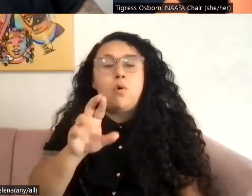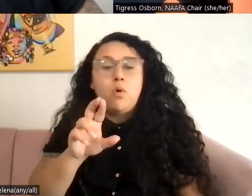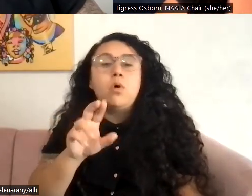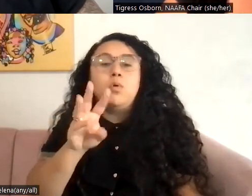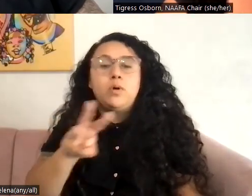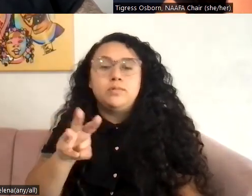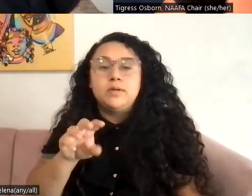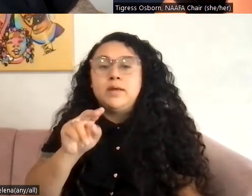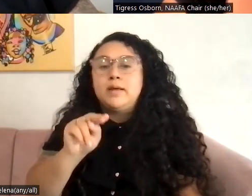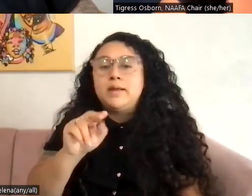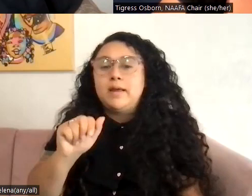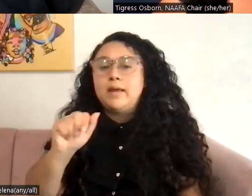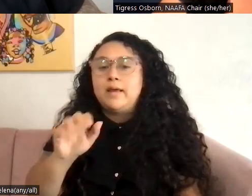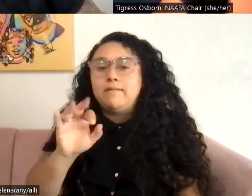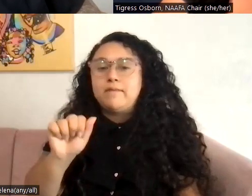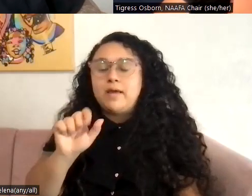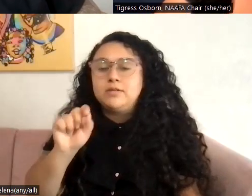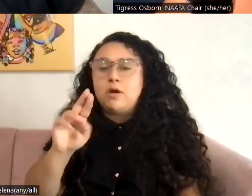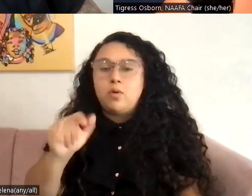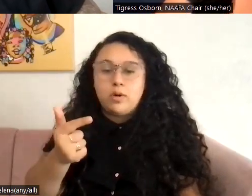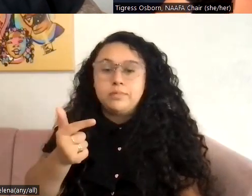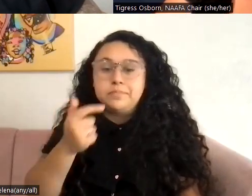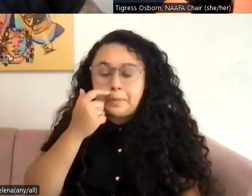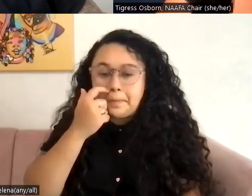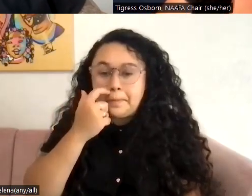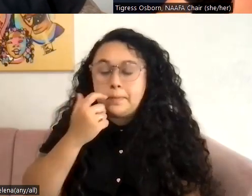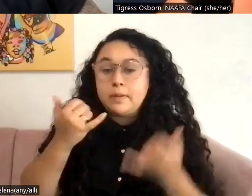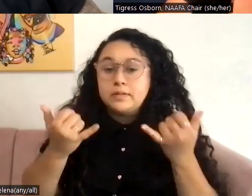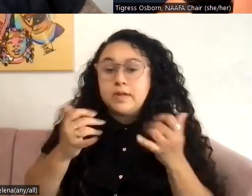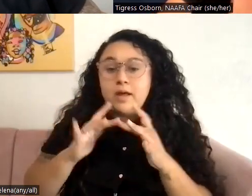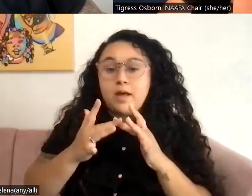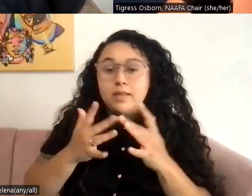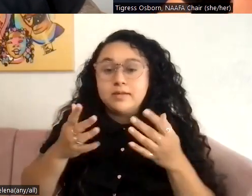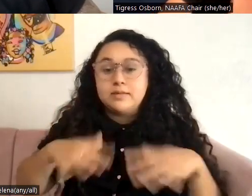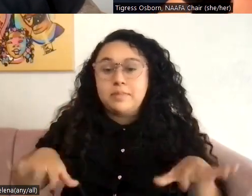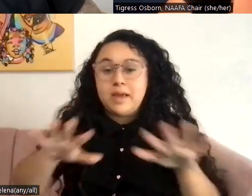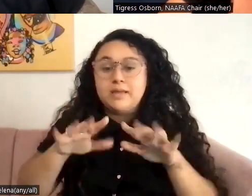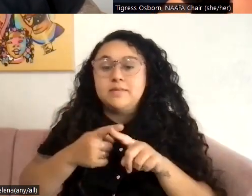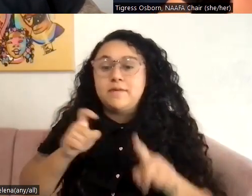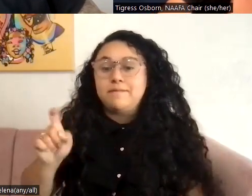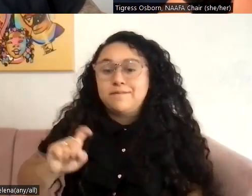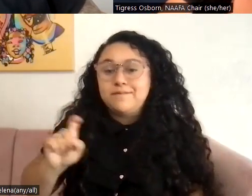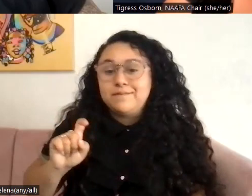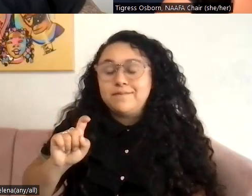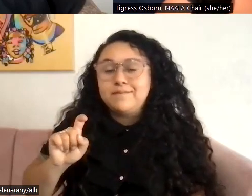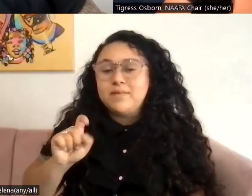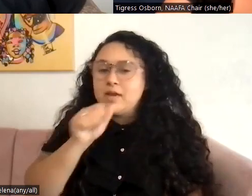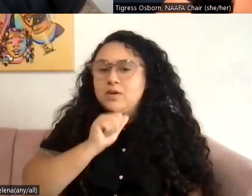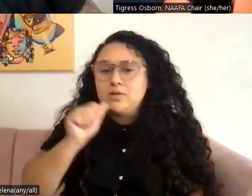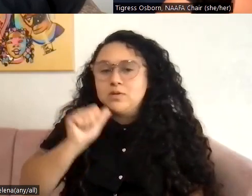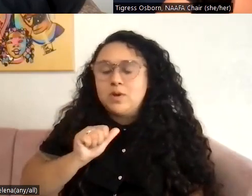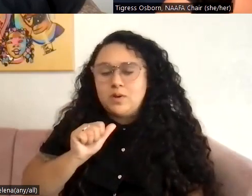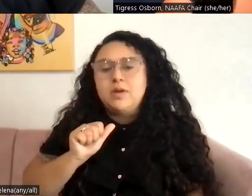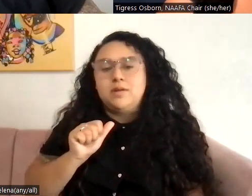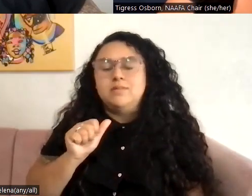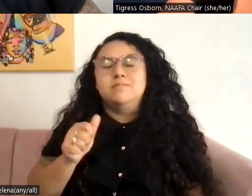.org. I am joining you today in this virtual space from Phoenix, which is autumn land. I want